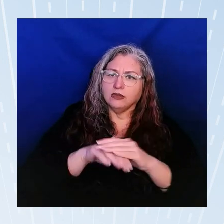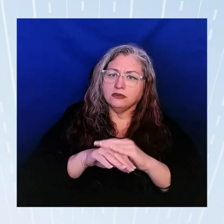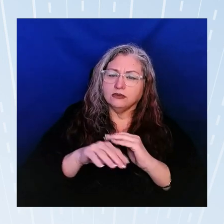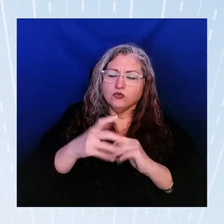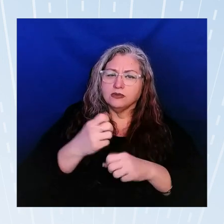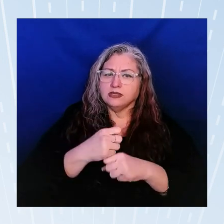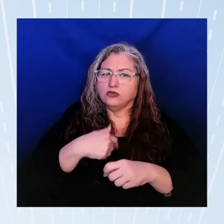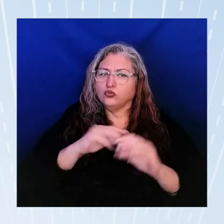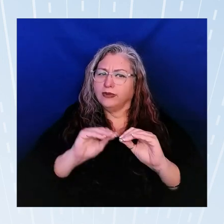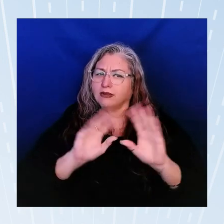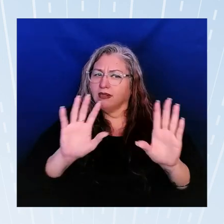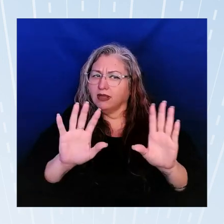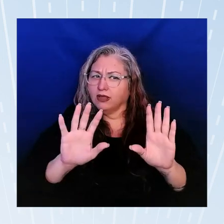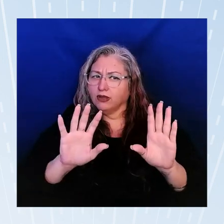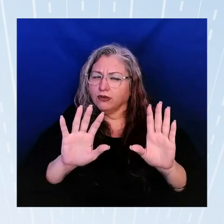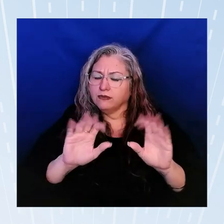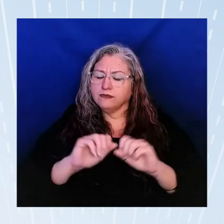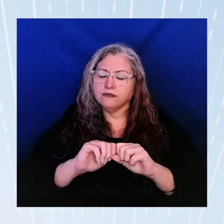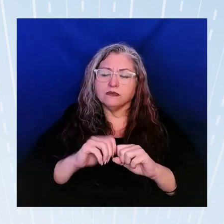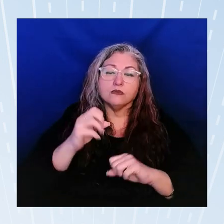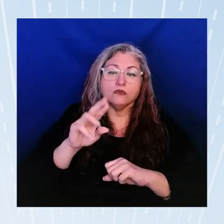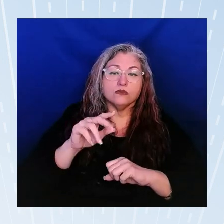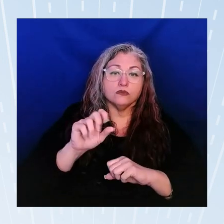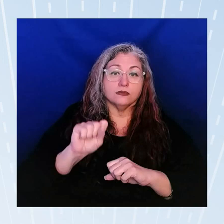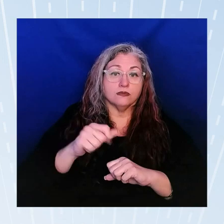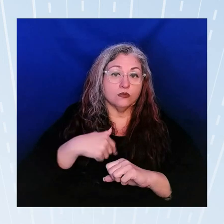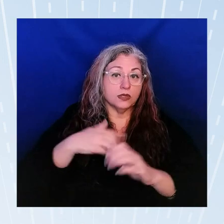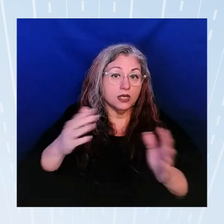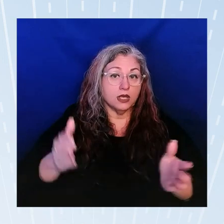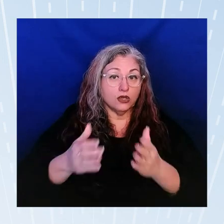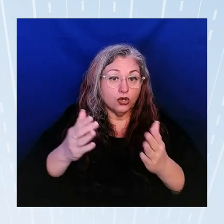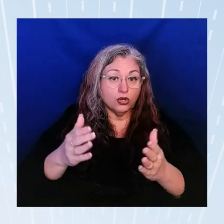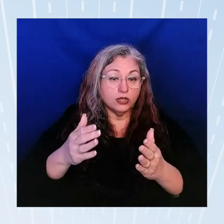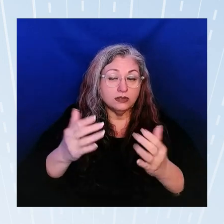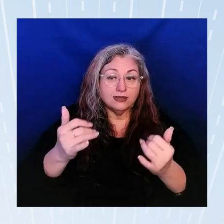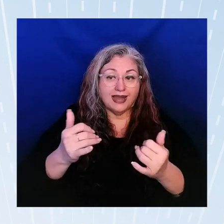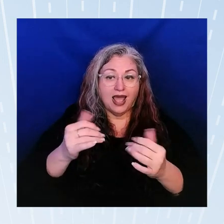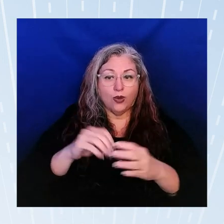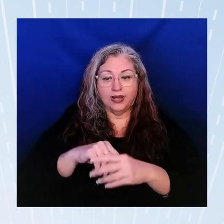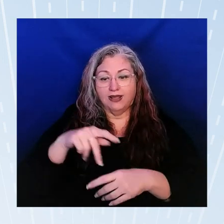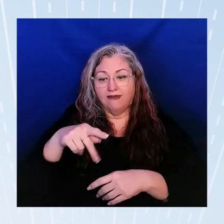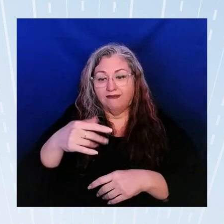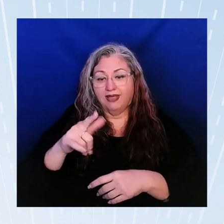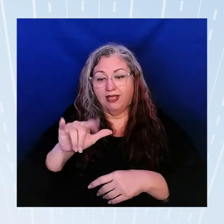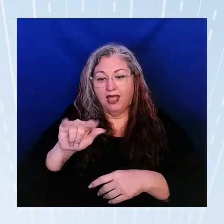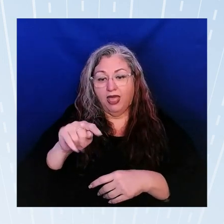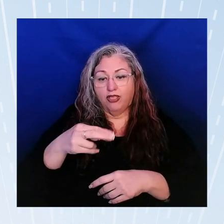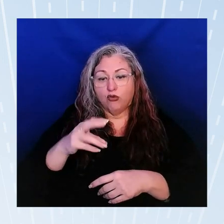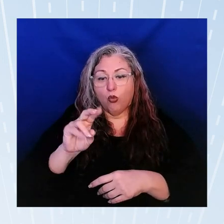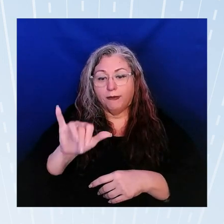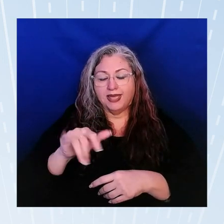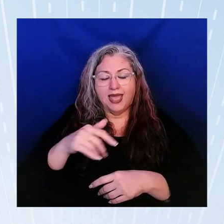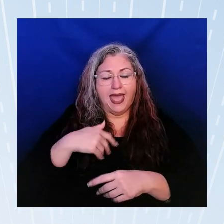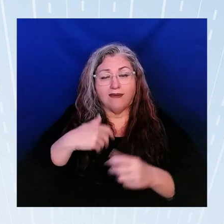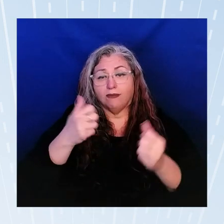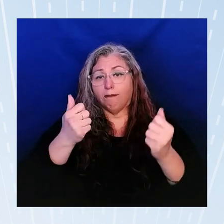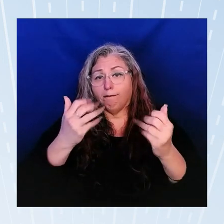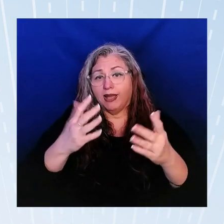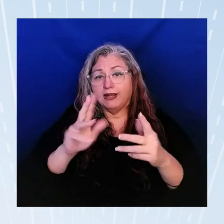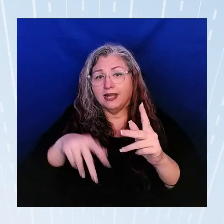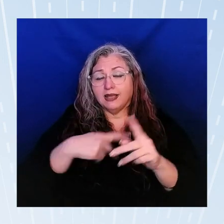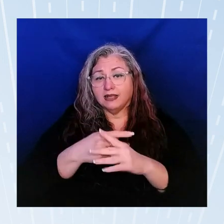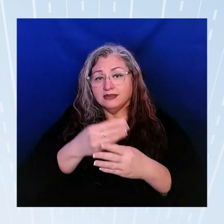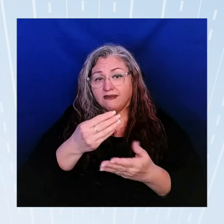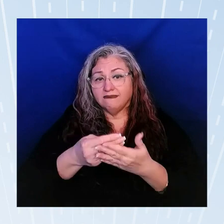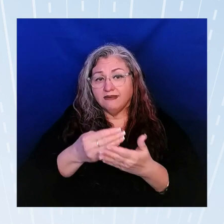there or if we can encourage right now in philanthropy there are multiple kinds of funds that are